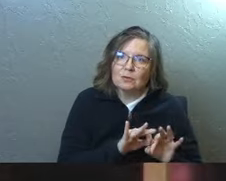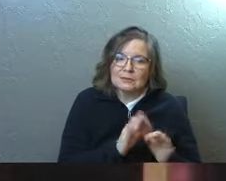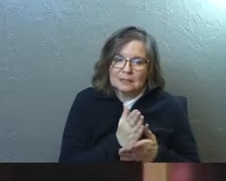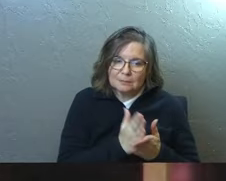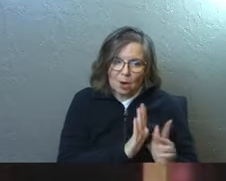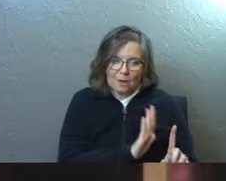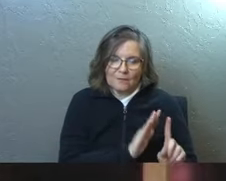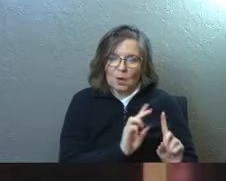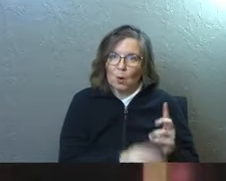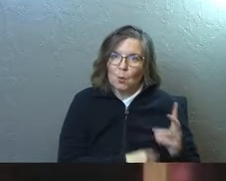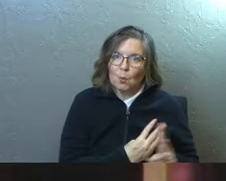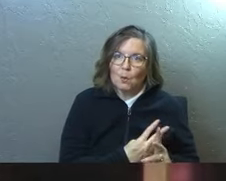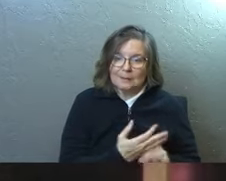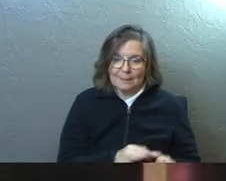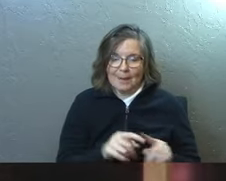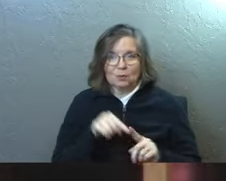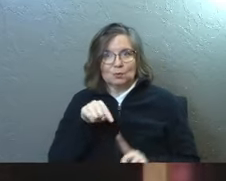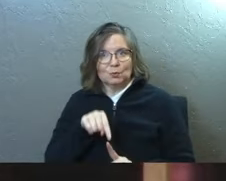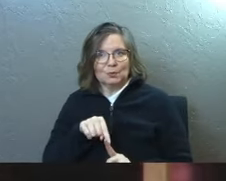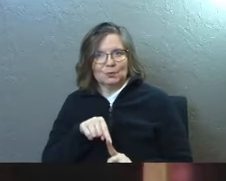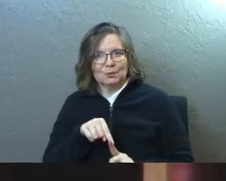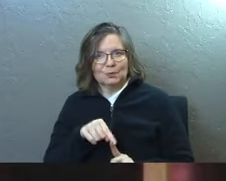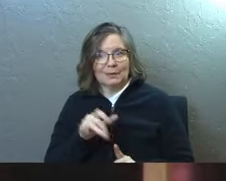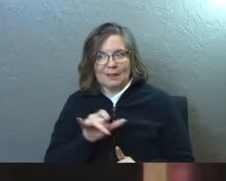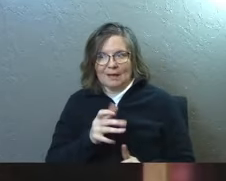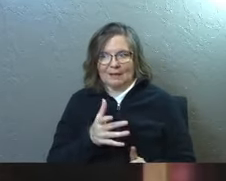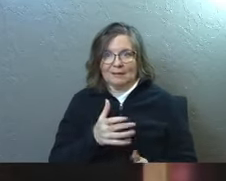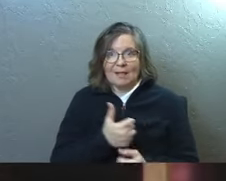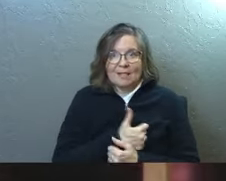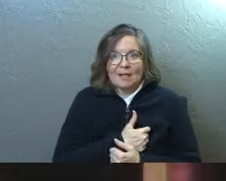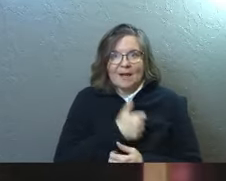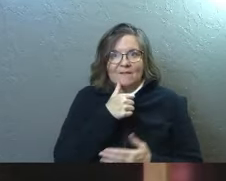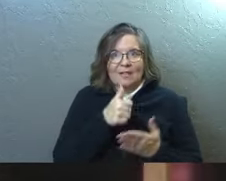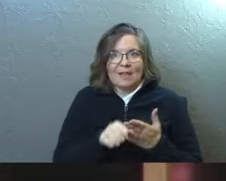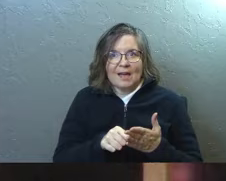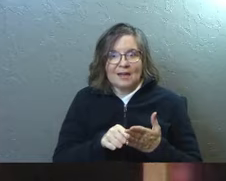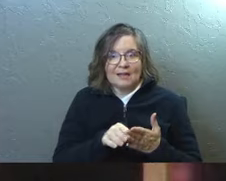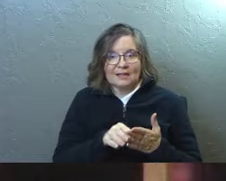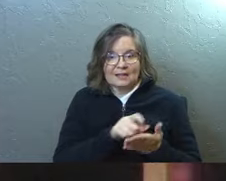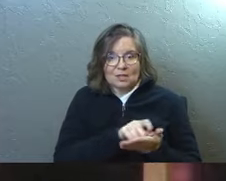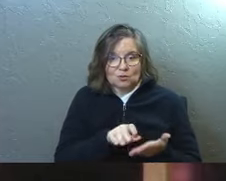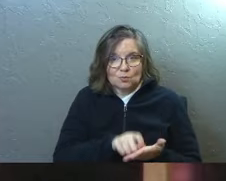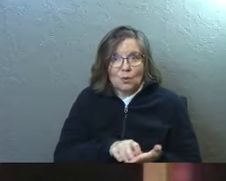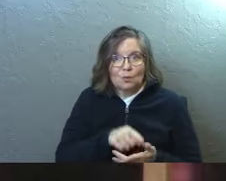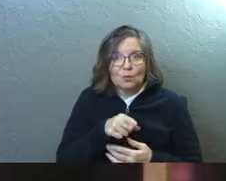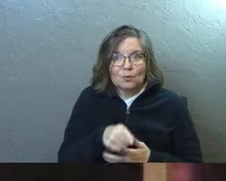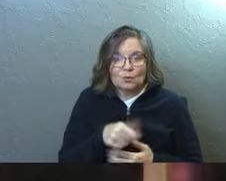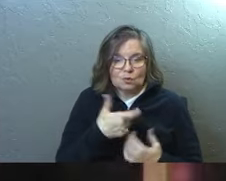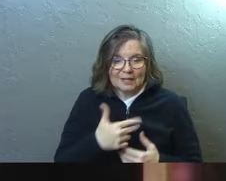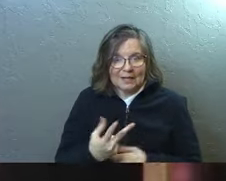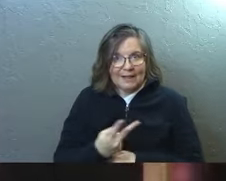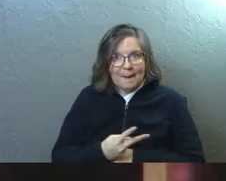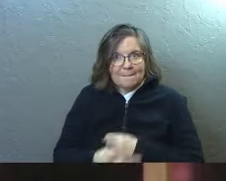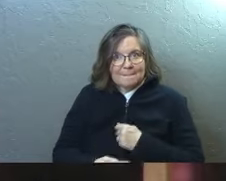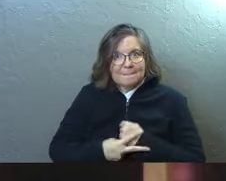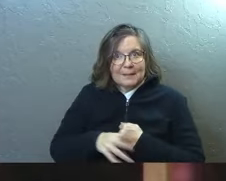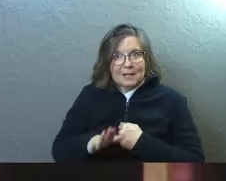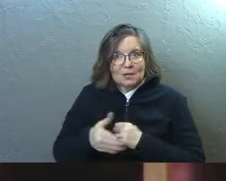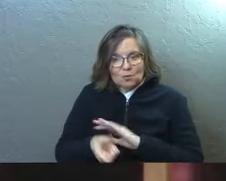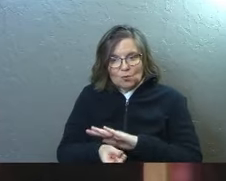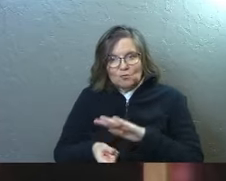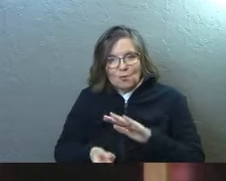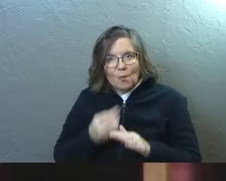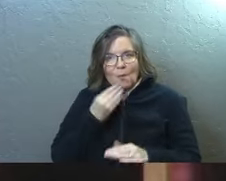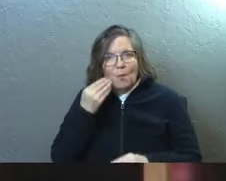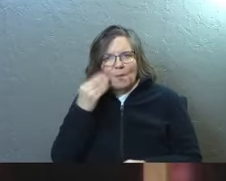It's part of their world. It matters to you. Like love letters that she wrote to you. You've still got them in your